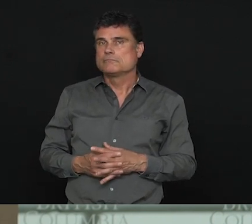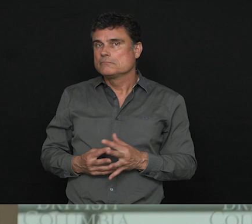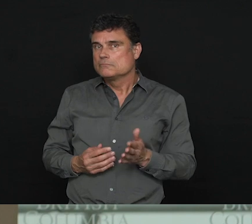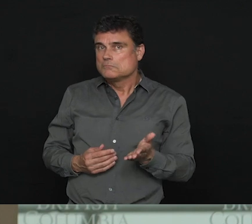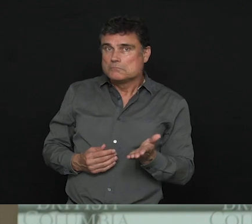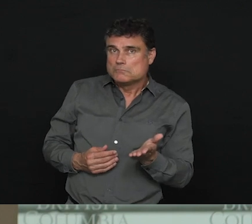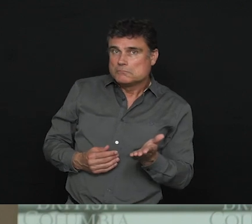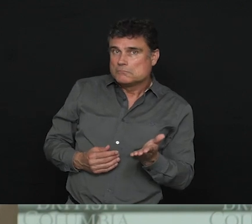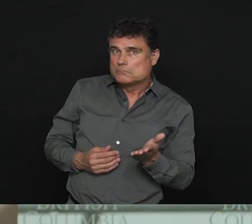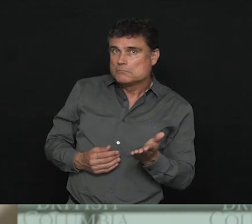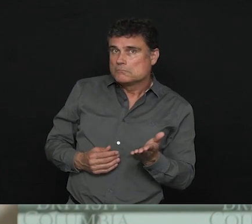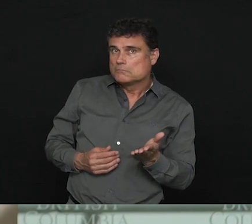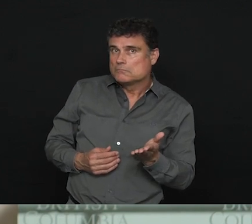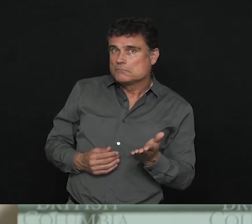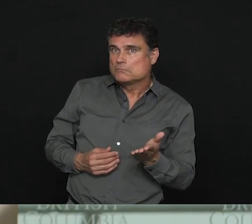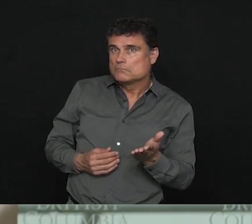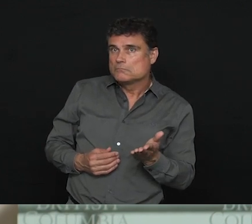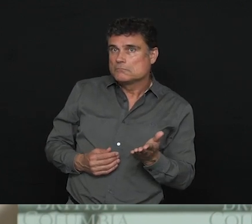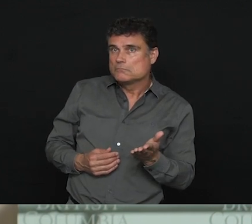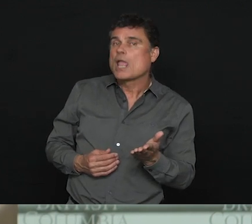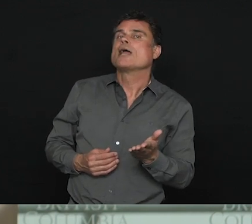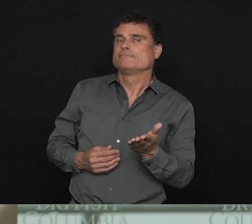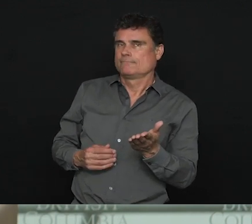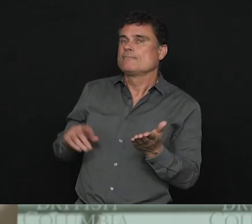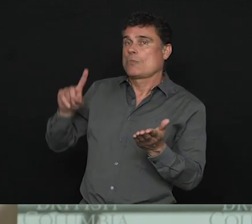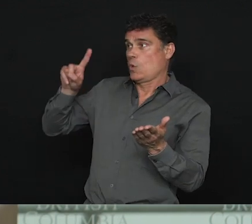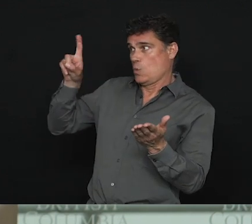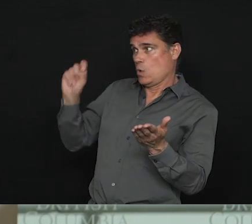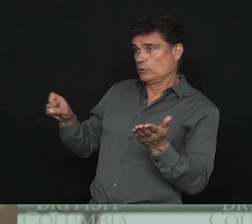And we begin with Katie. Katie Hyslop, could you?